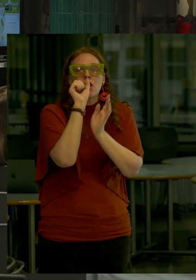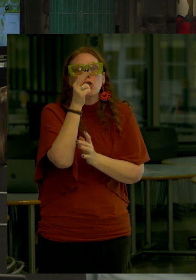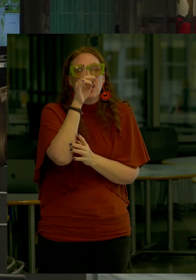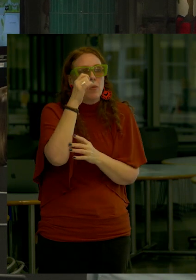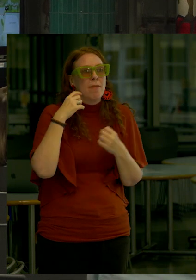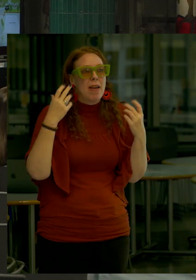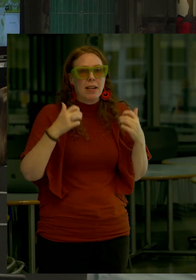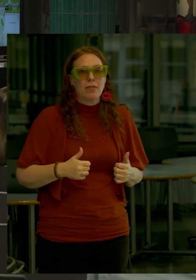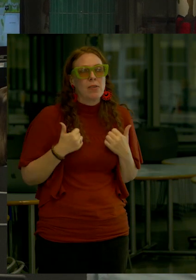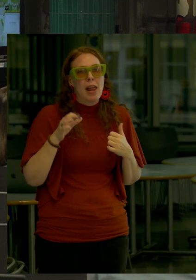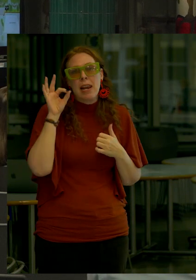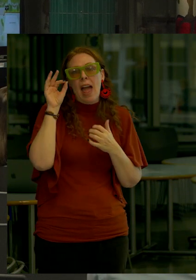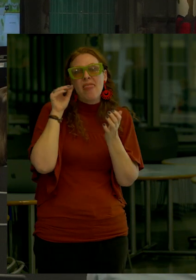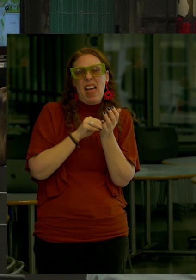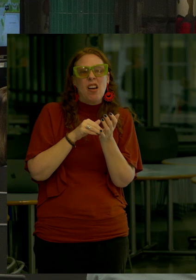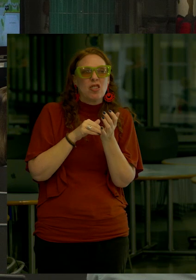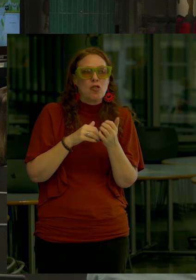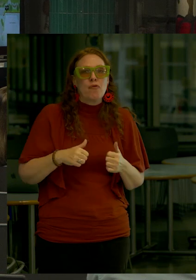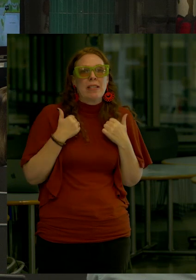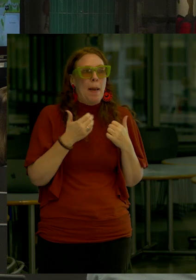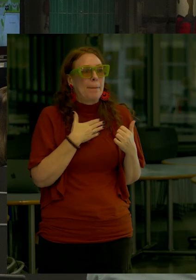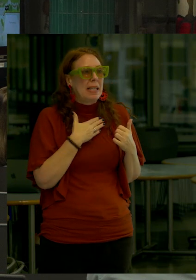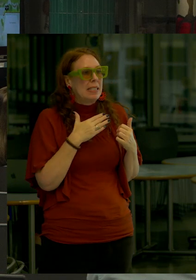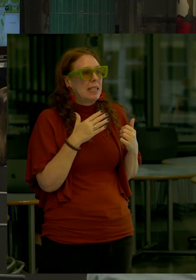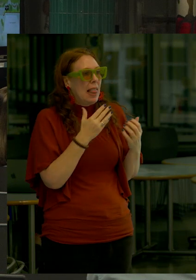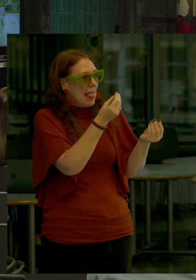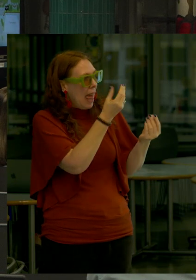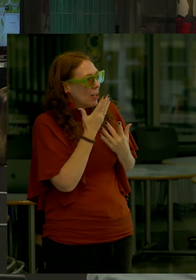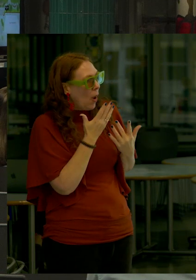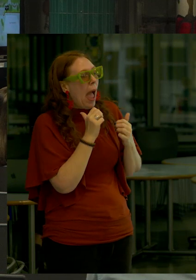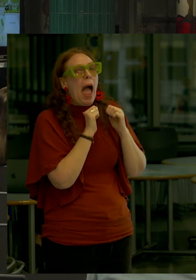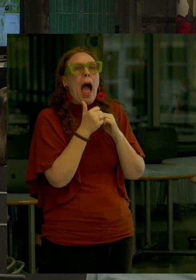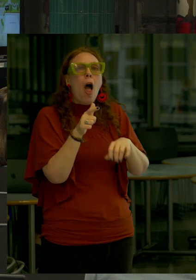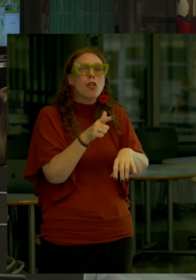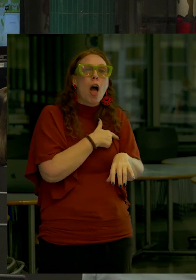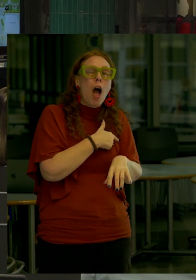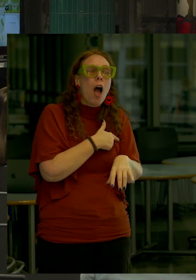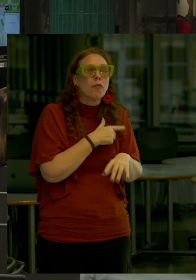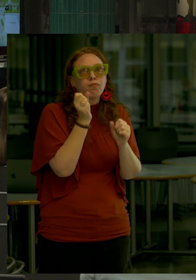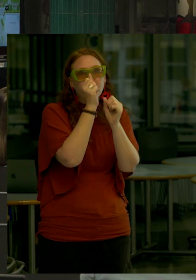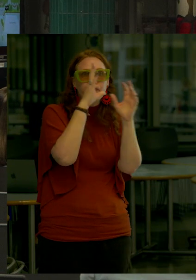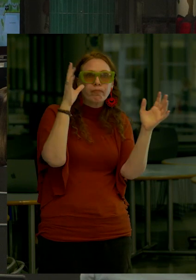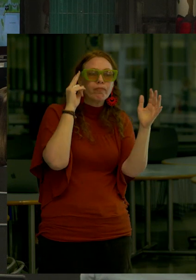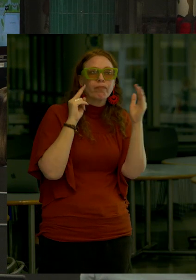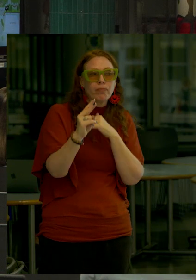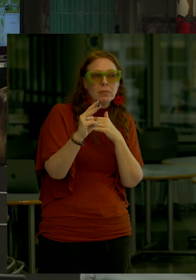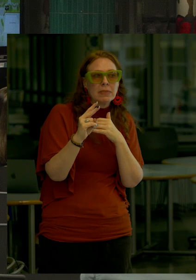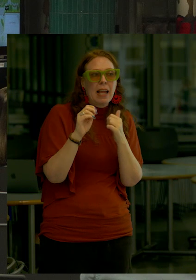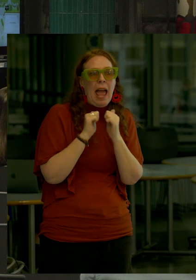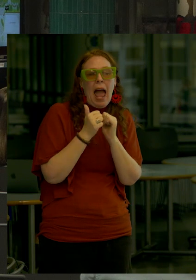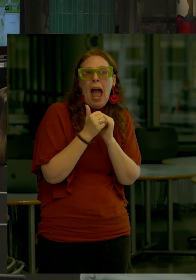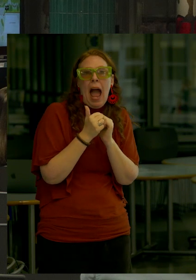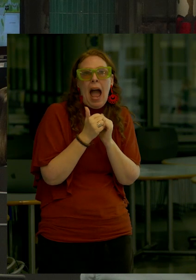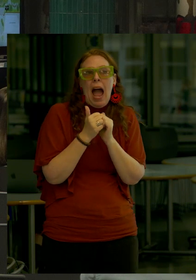residents here at least 9,000 So please do let us know how long or like if I don't know how